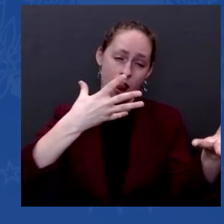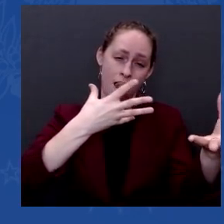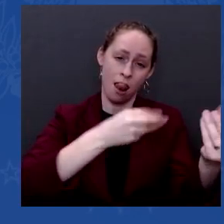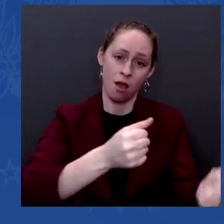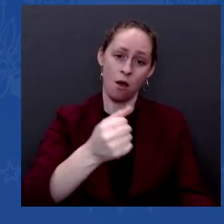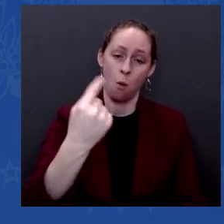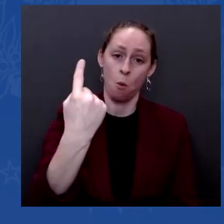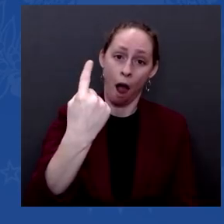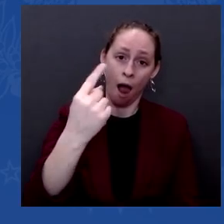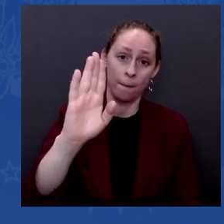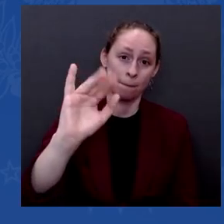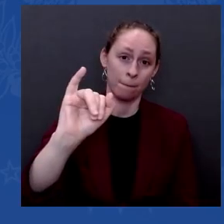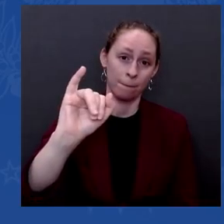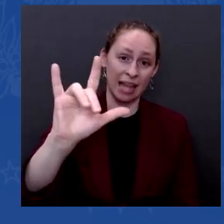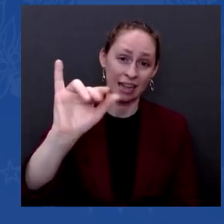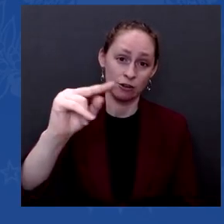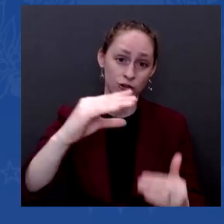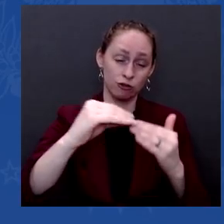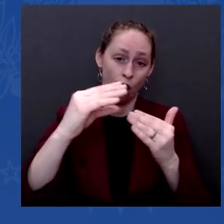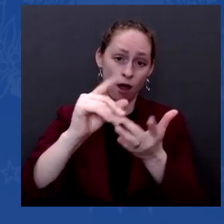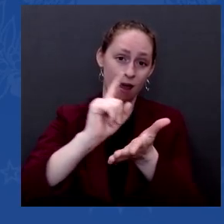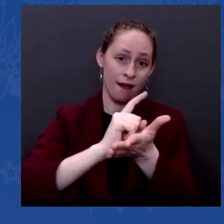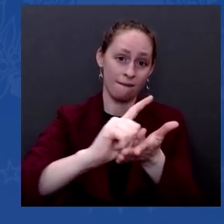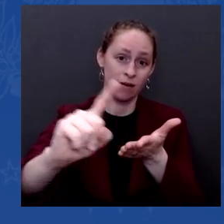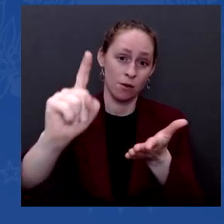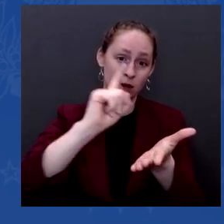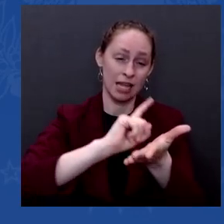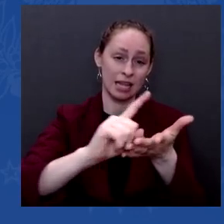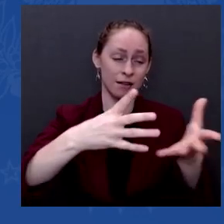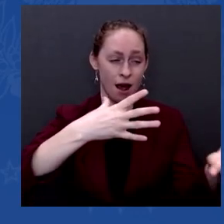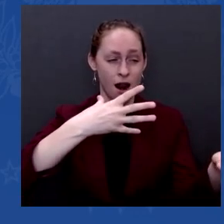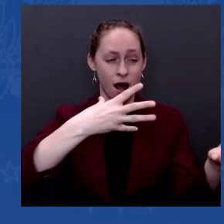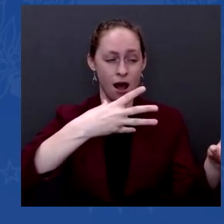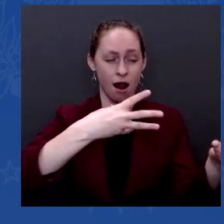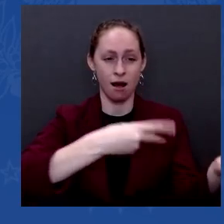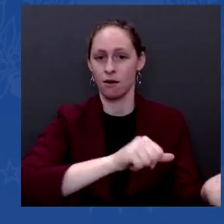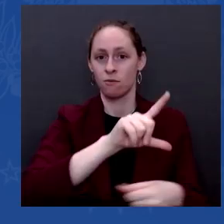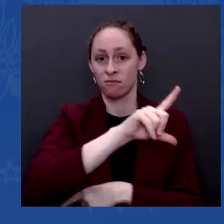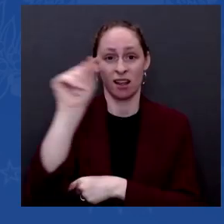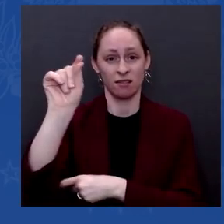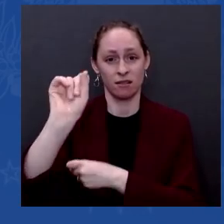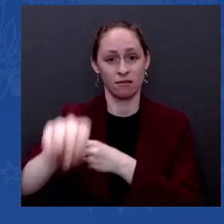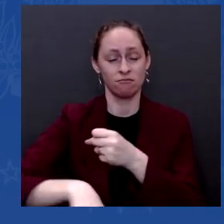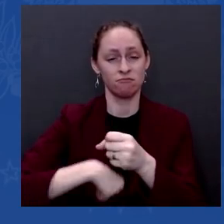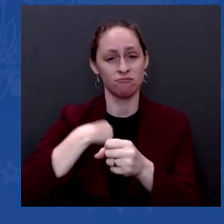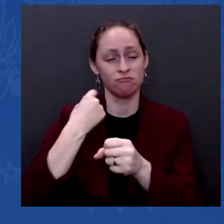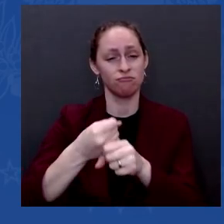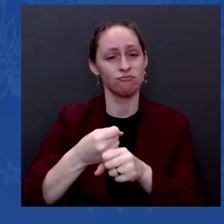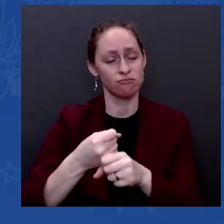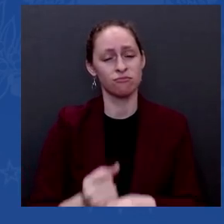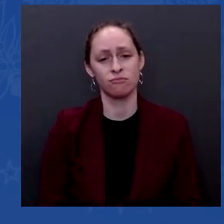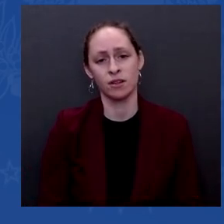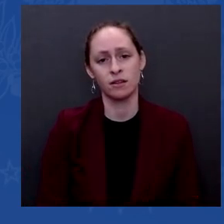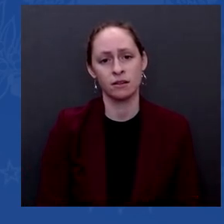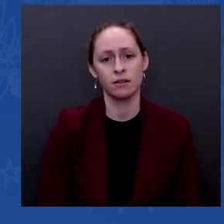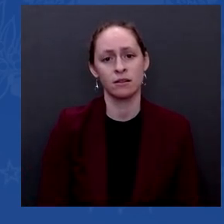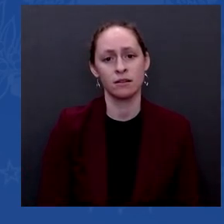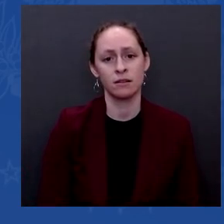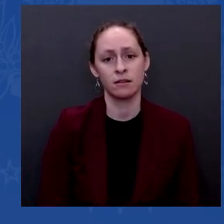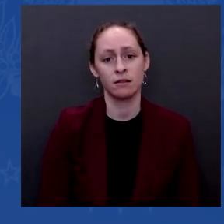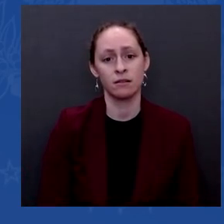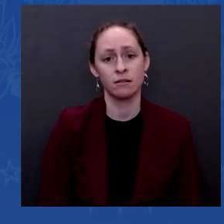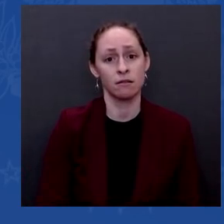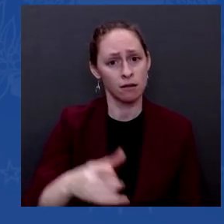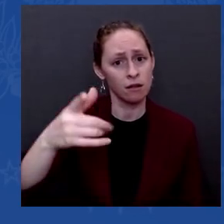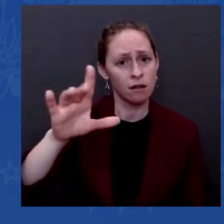Raise your hand if you think anyone was going to be able to unify Afghanistan